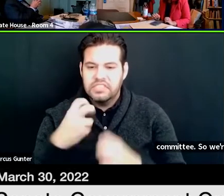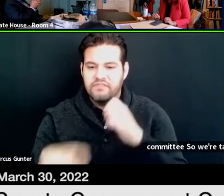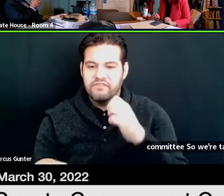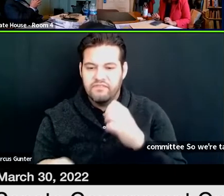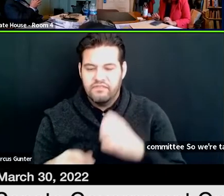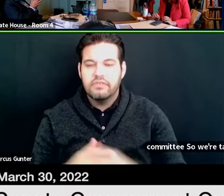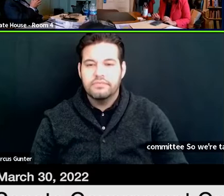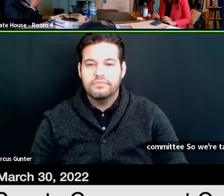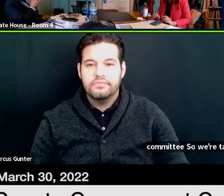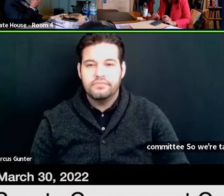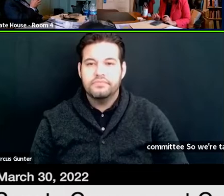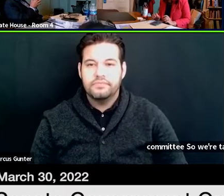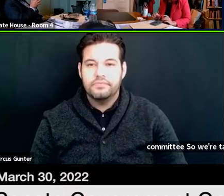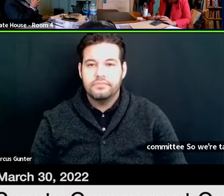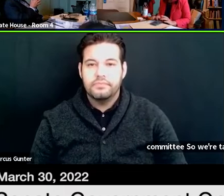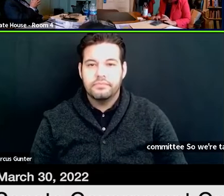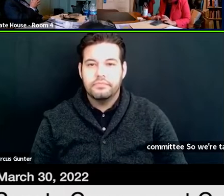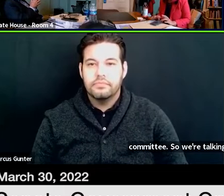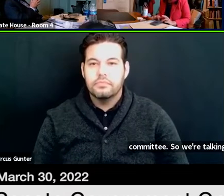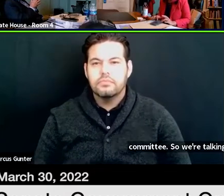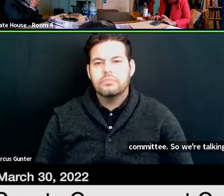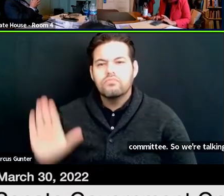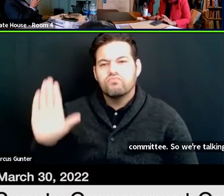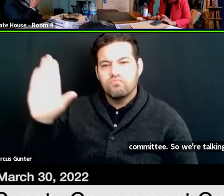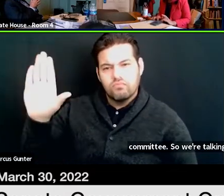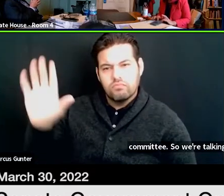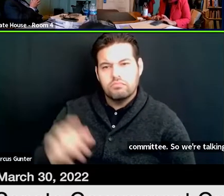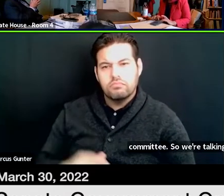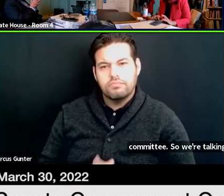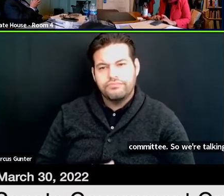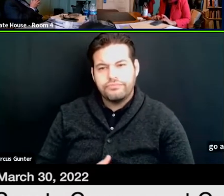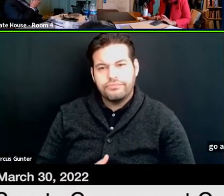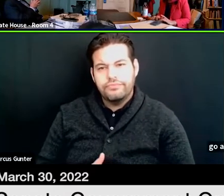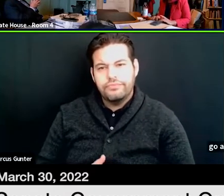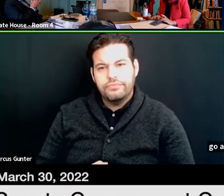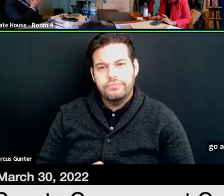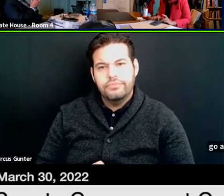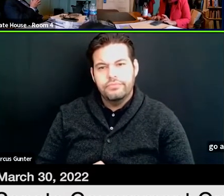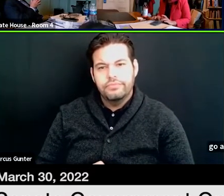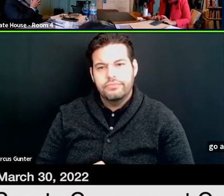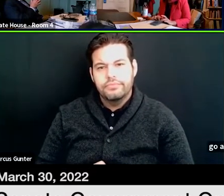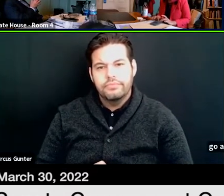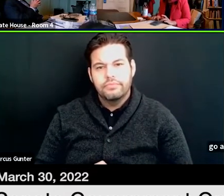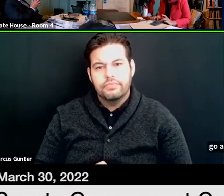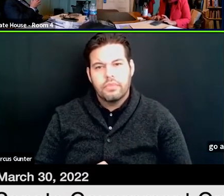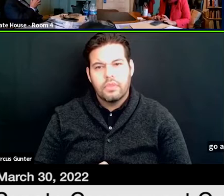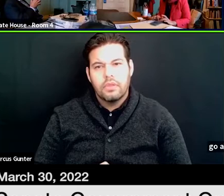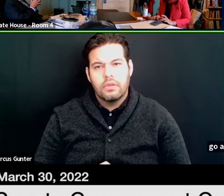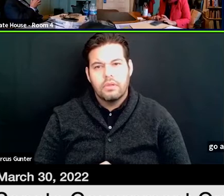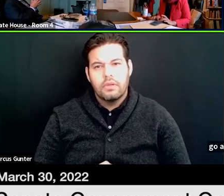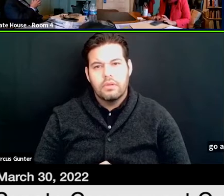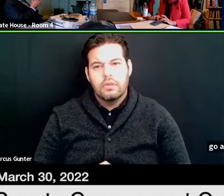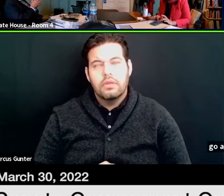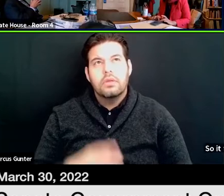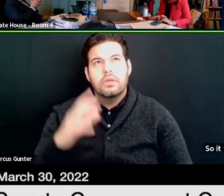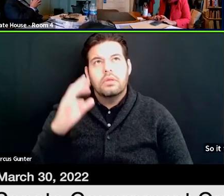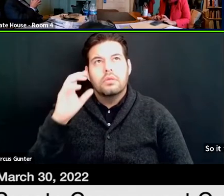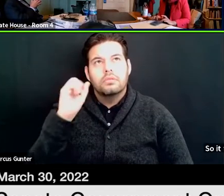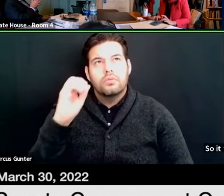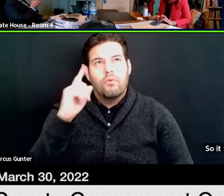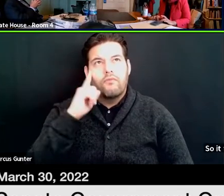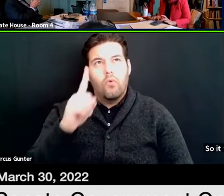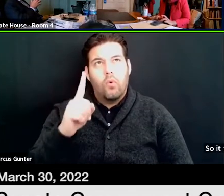And yeah, go ahead. So for a hard of hearing,